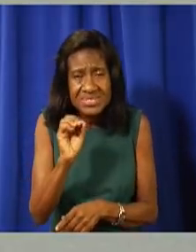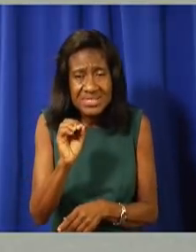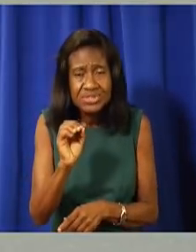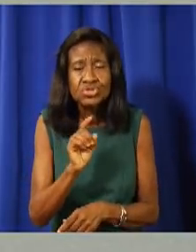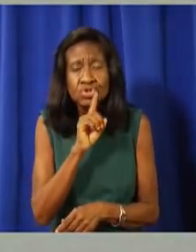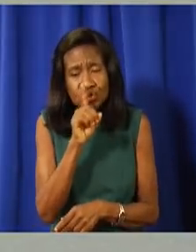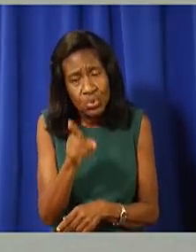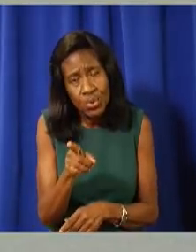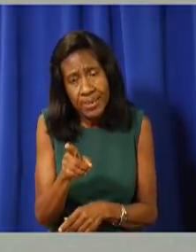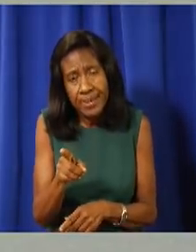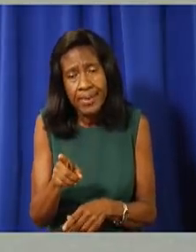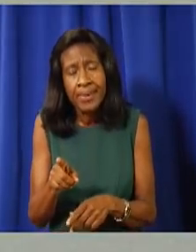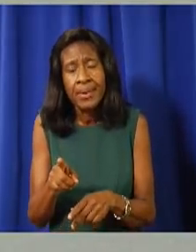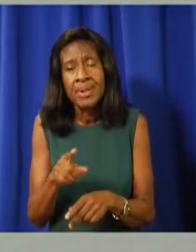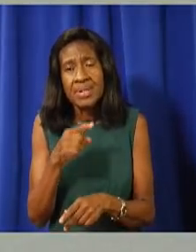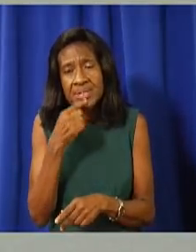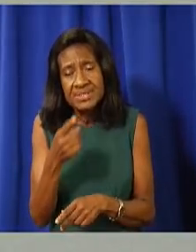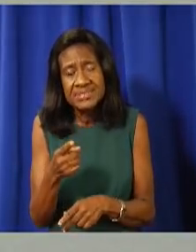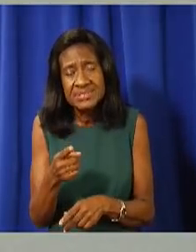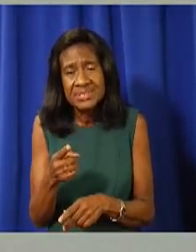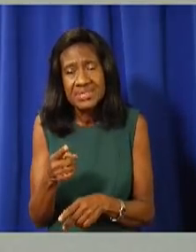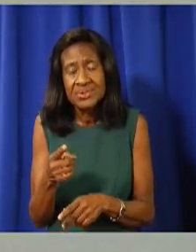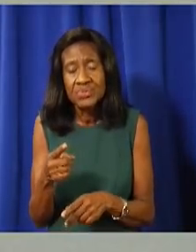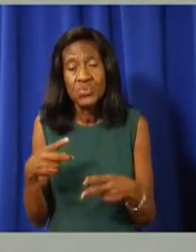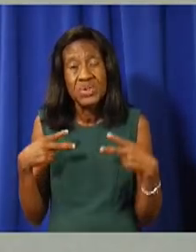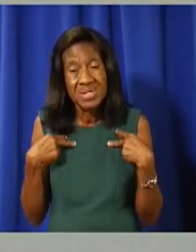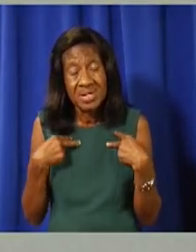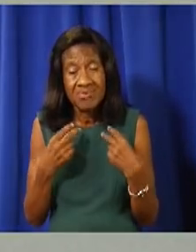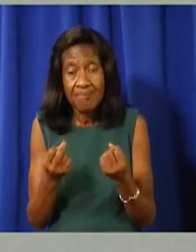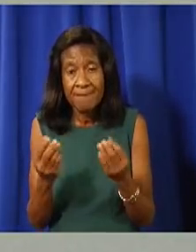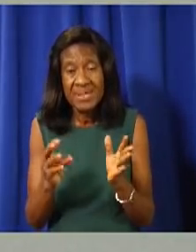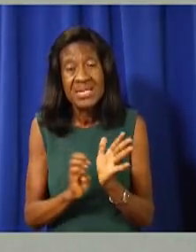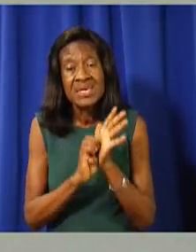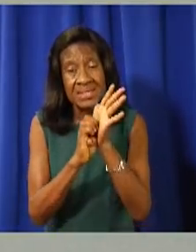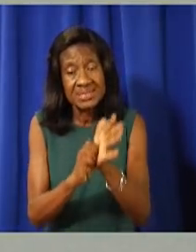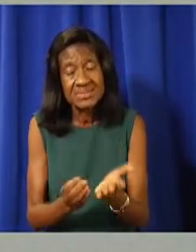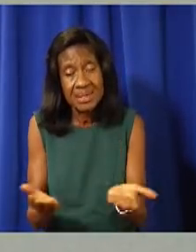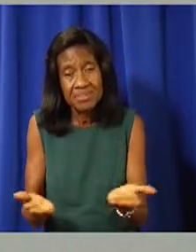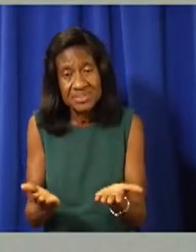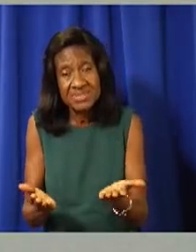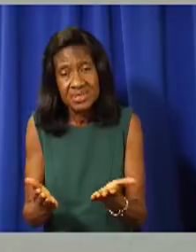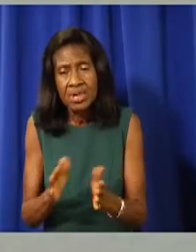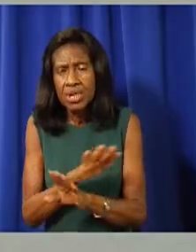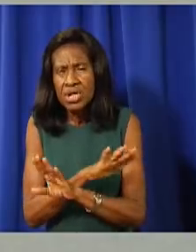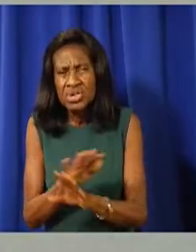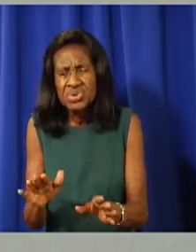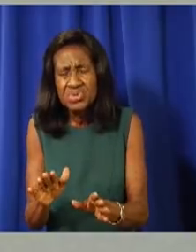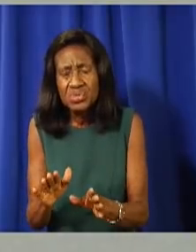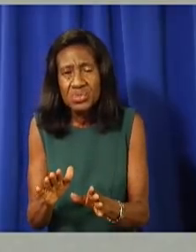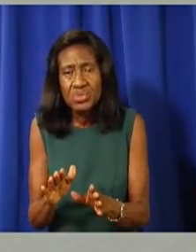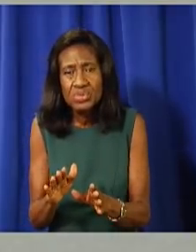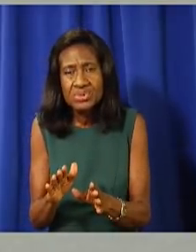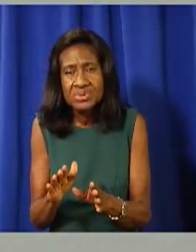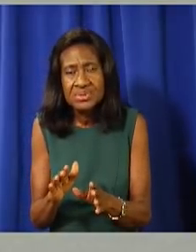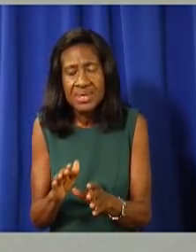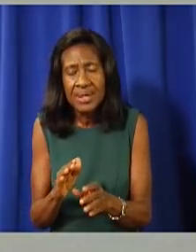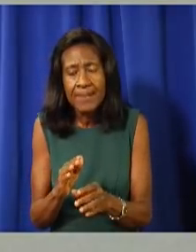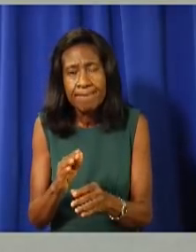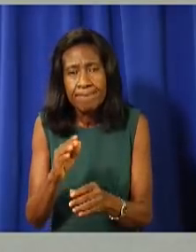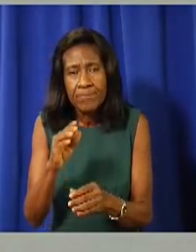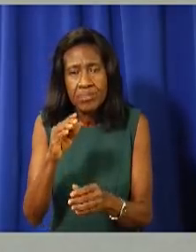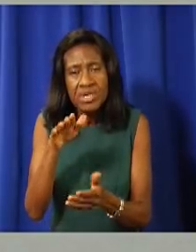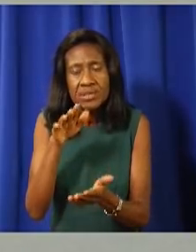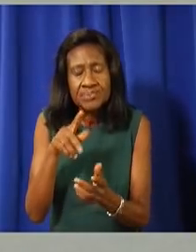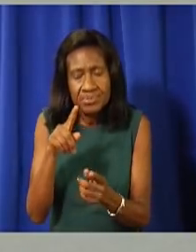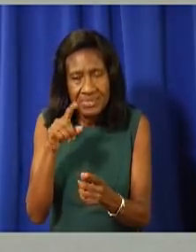um, had many examples here that it doesn't prevent, um, infection necessarily. It's, it